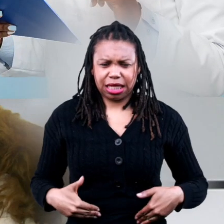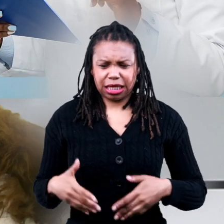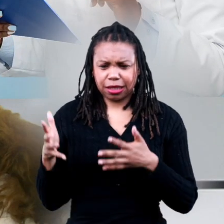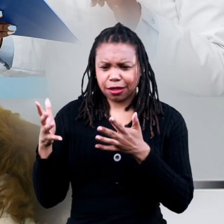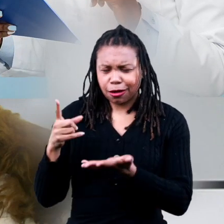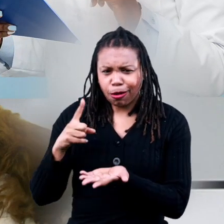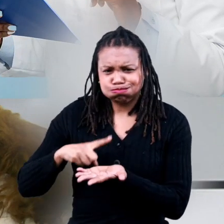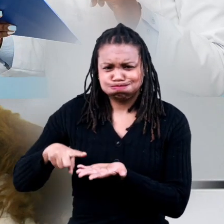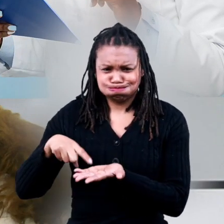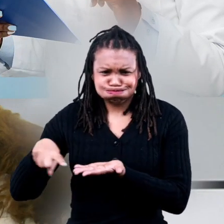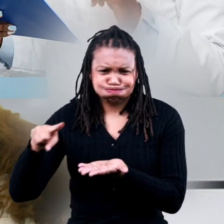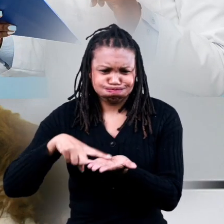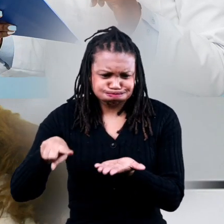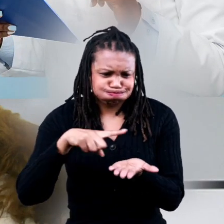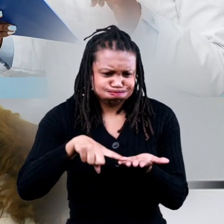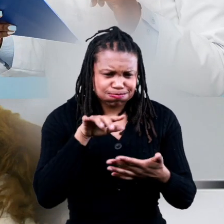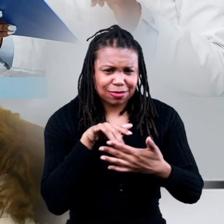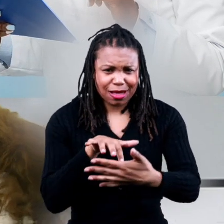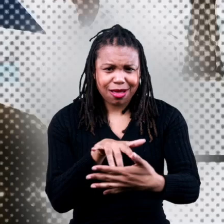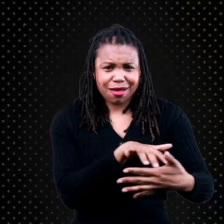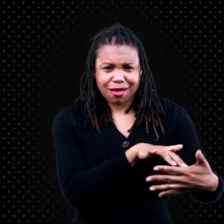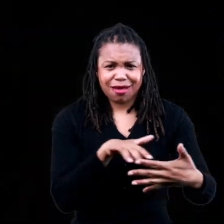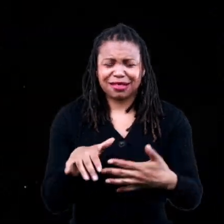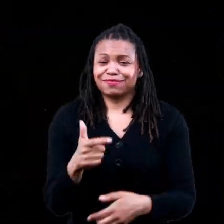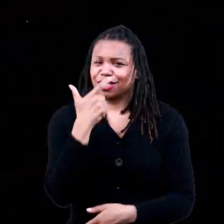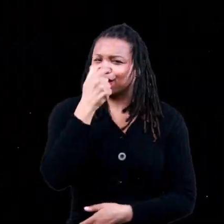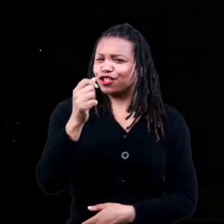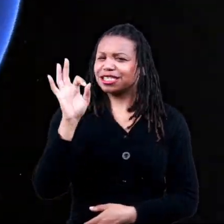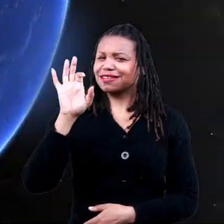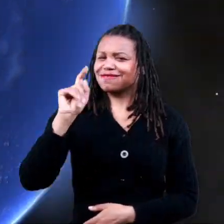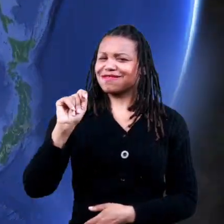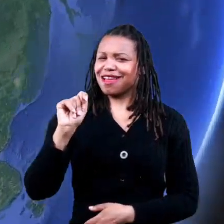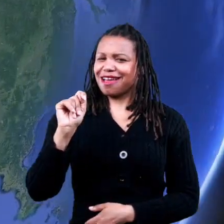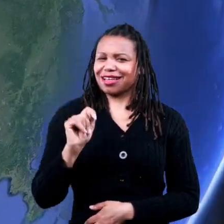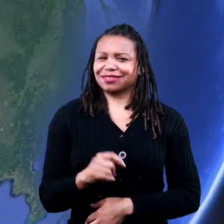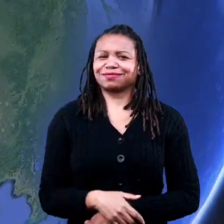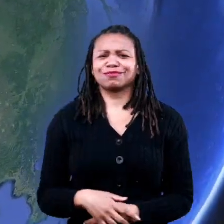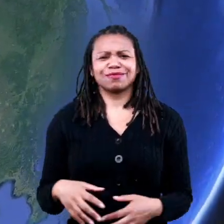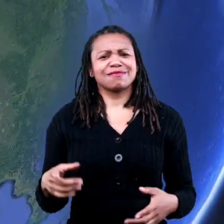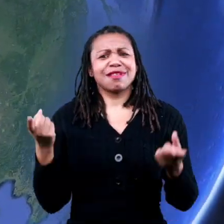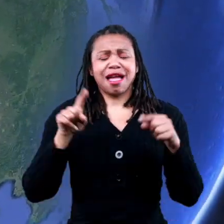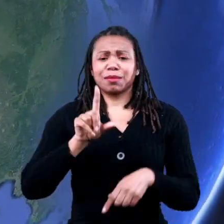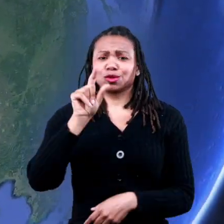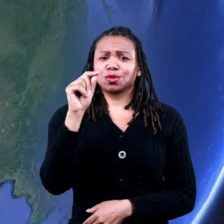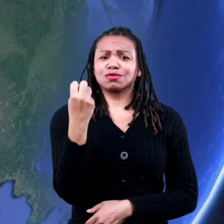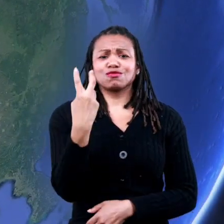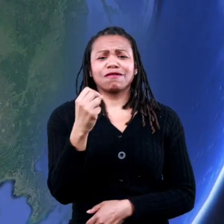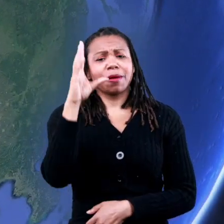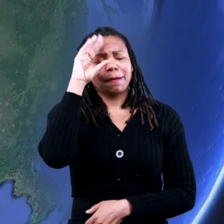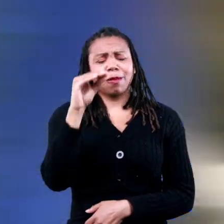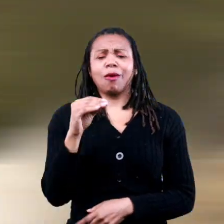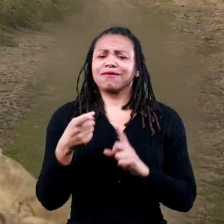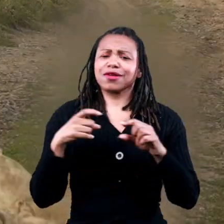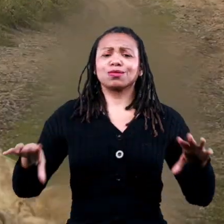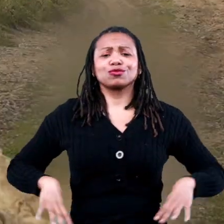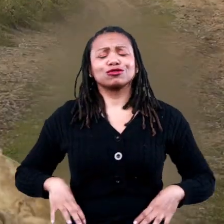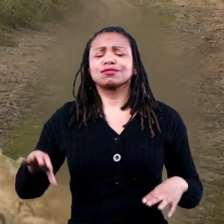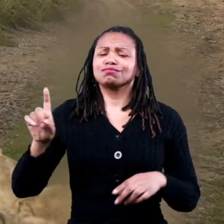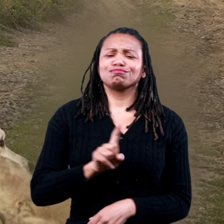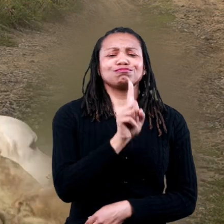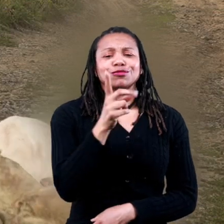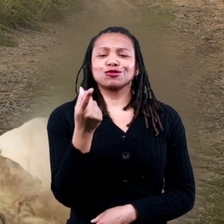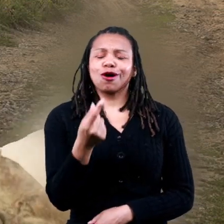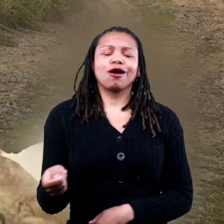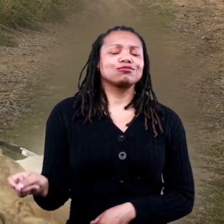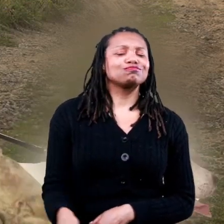actually been able to study mammoth remains here is an interesting fact in 2012 an 11